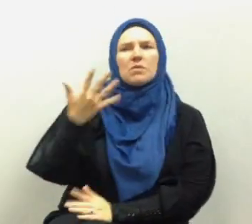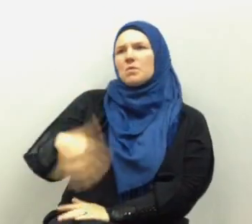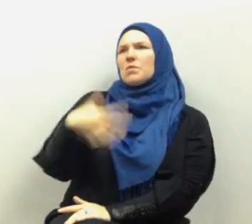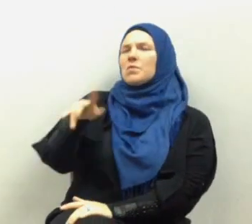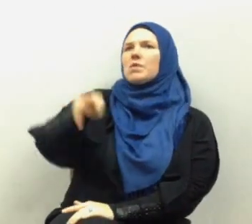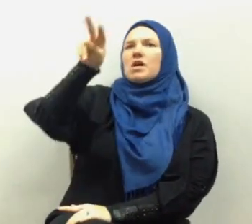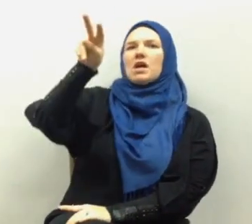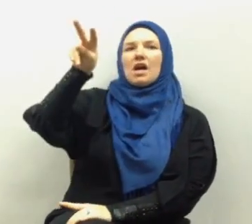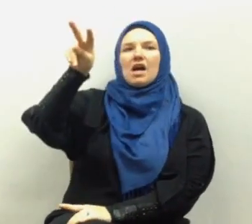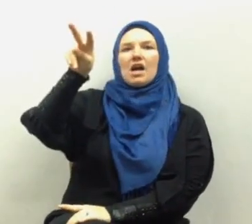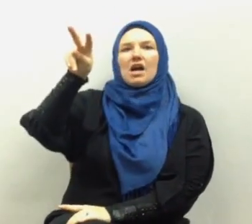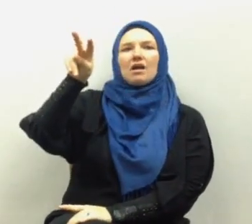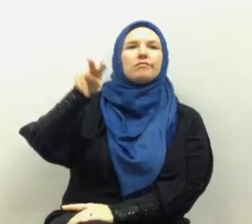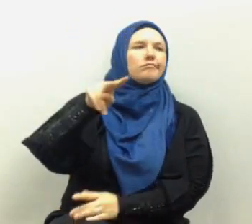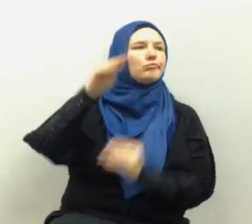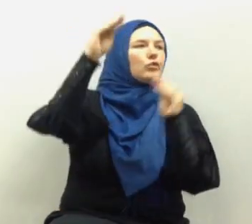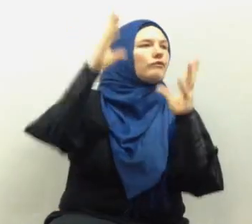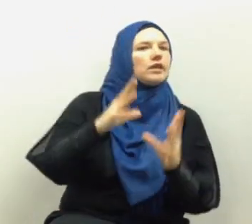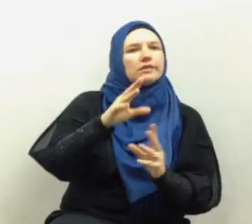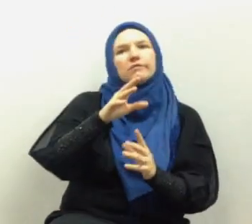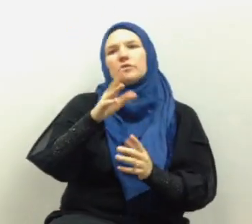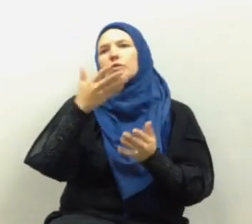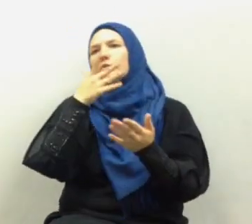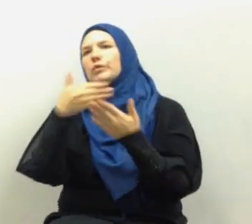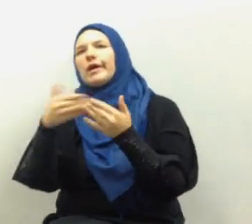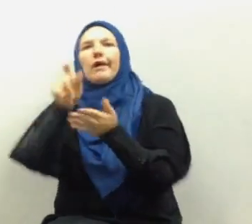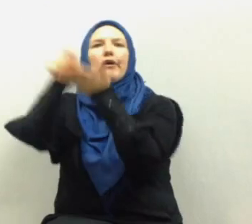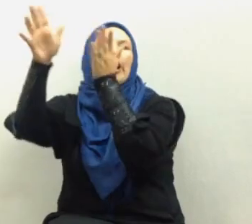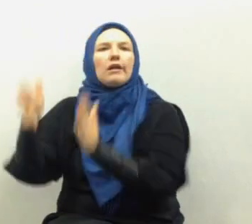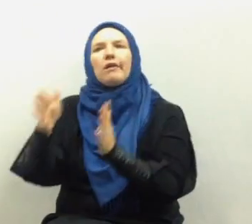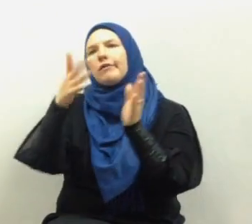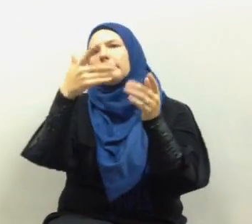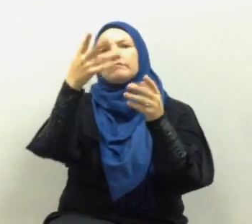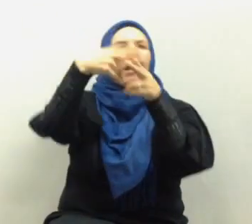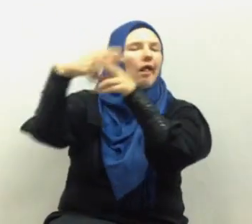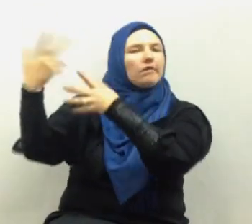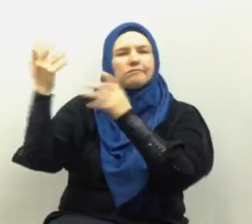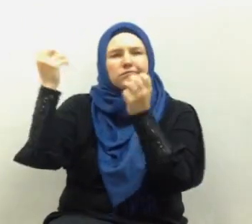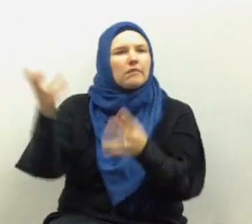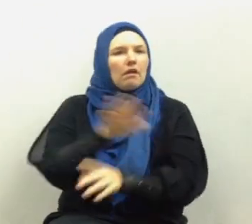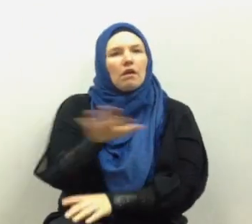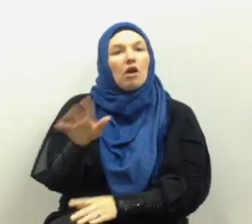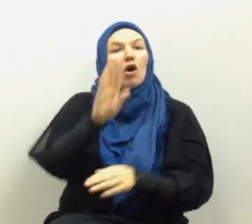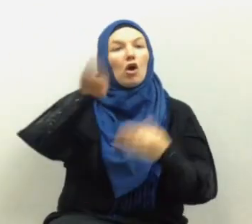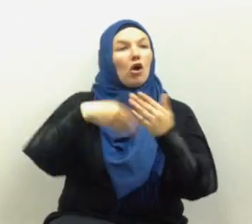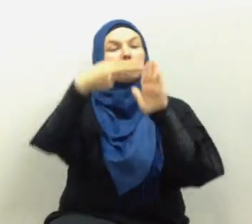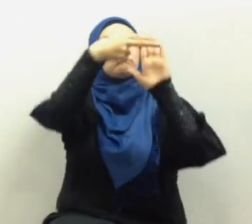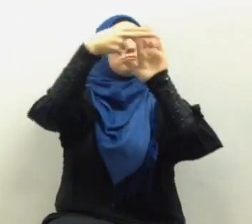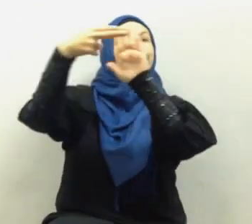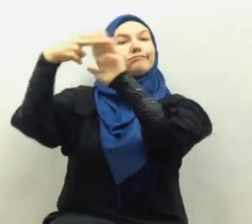as professor X and Y and journalist ABC all of these